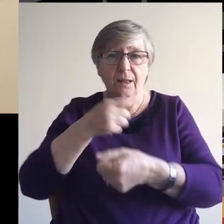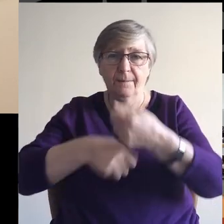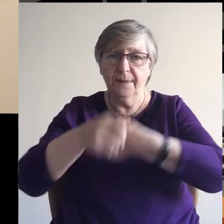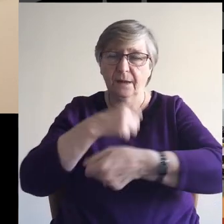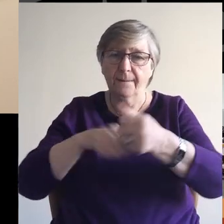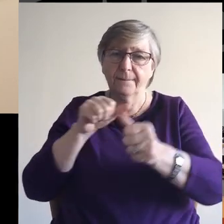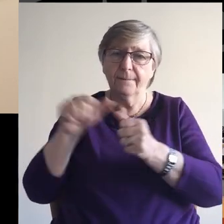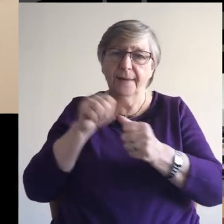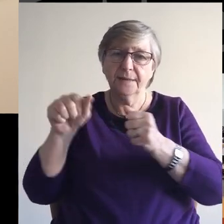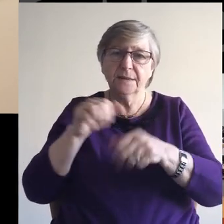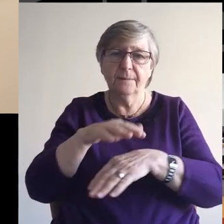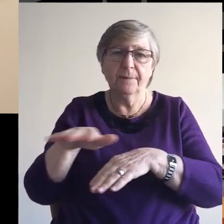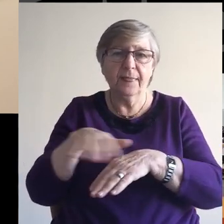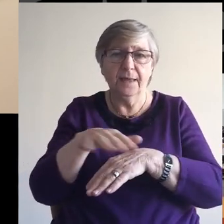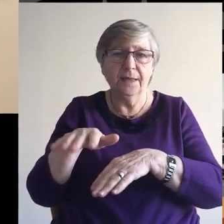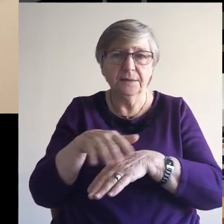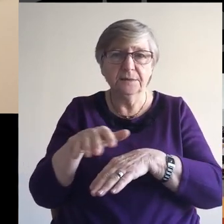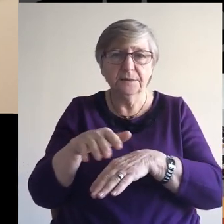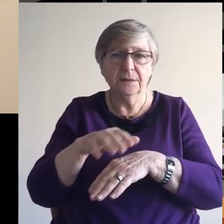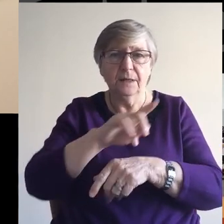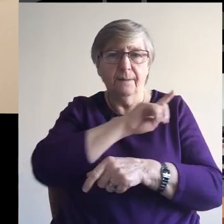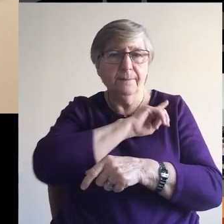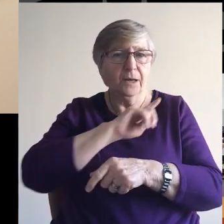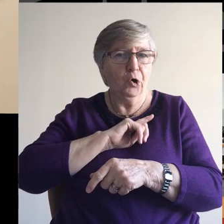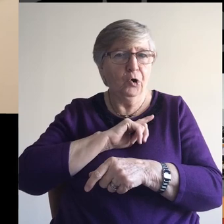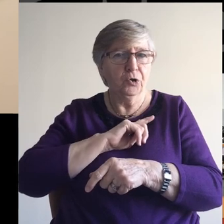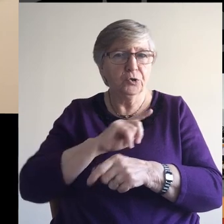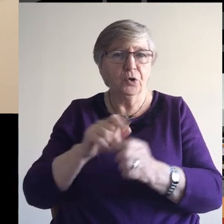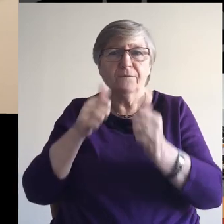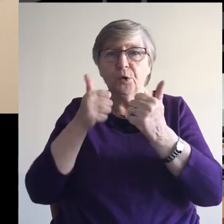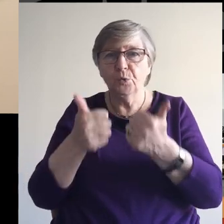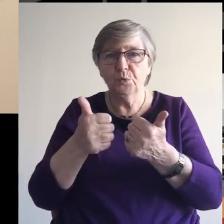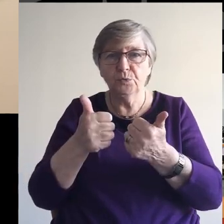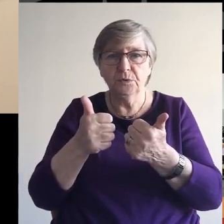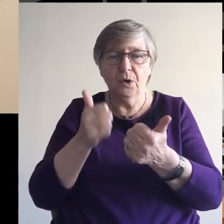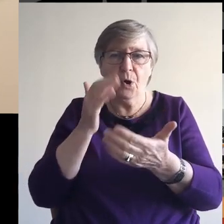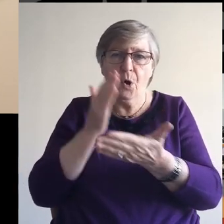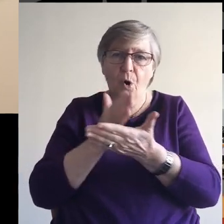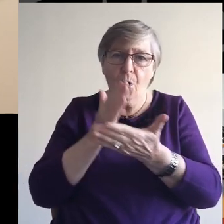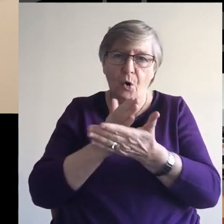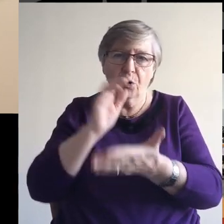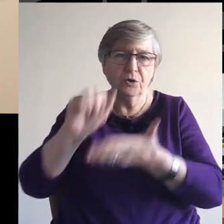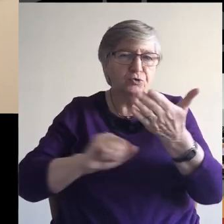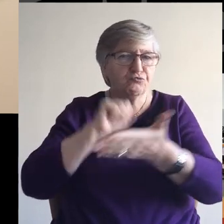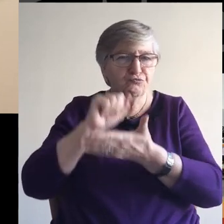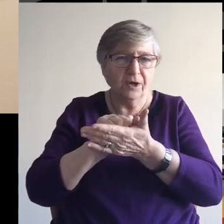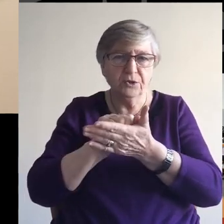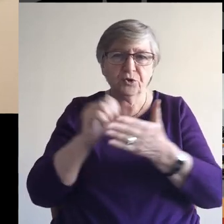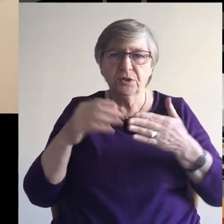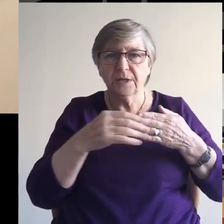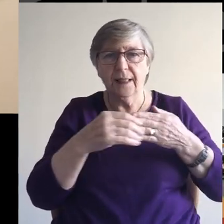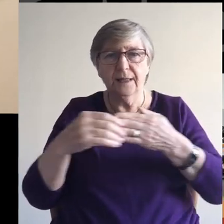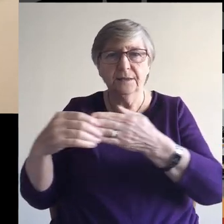because of good, honest, righteous leadership.